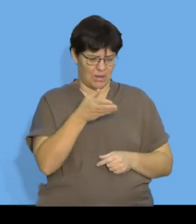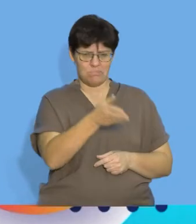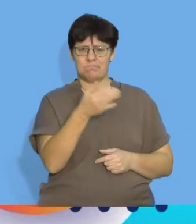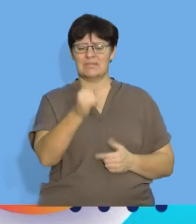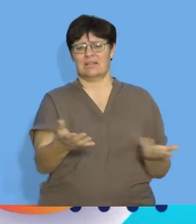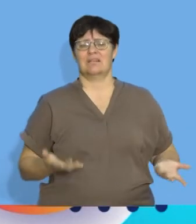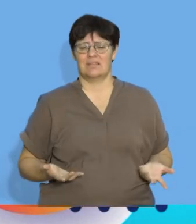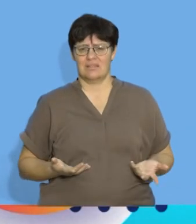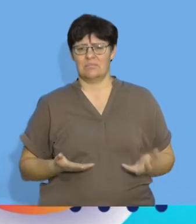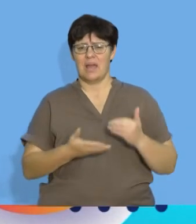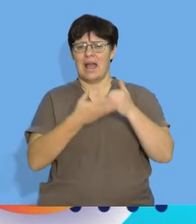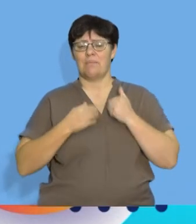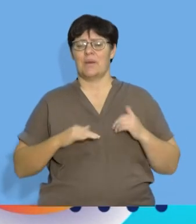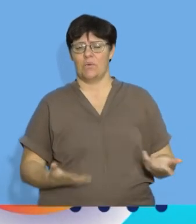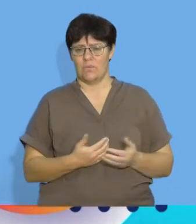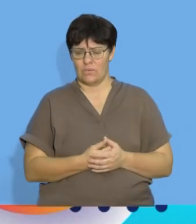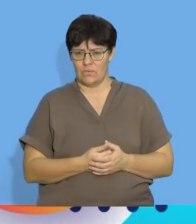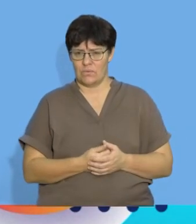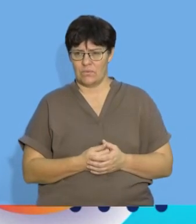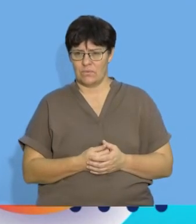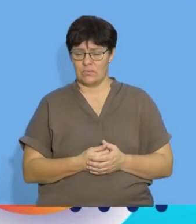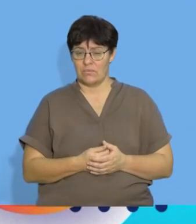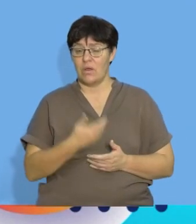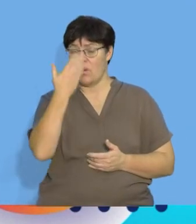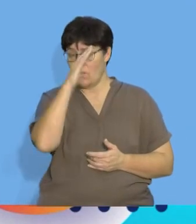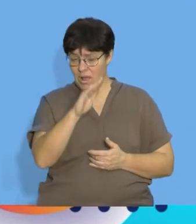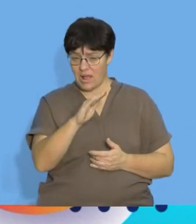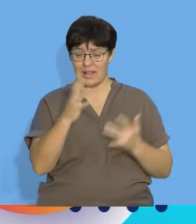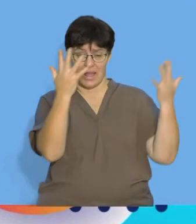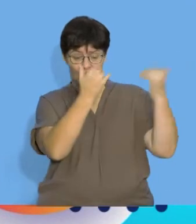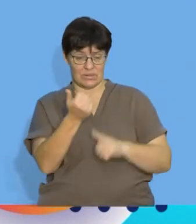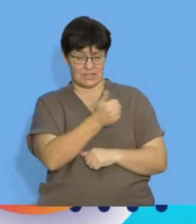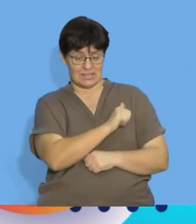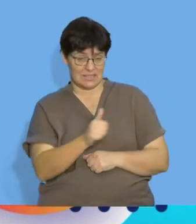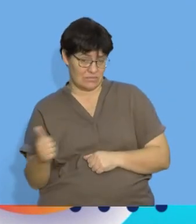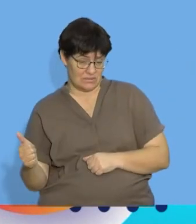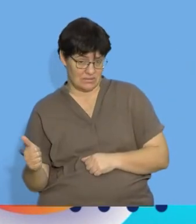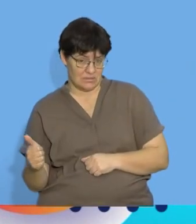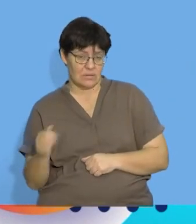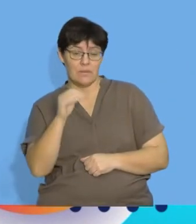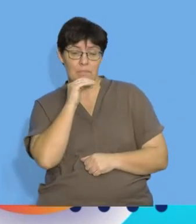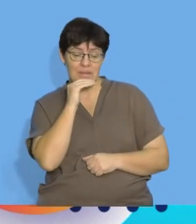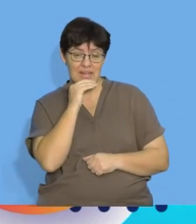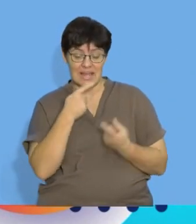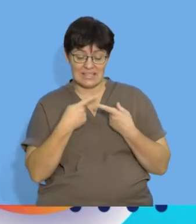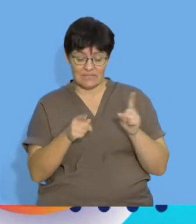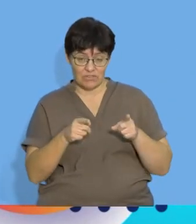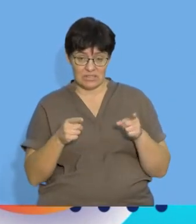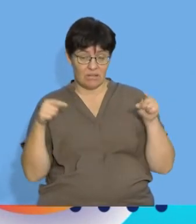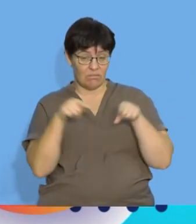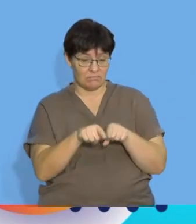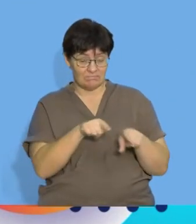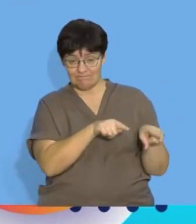how is this going to help me well I know that it's an arithmetic sequence which means that the common differences